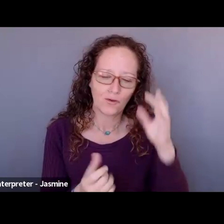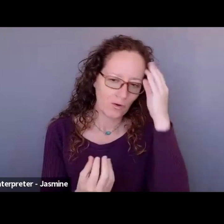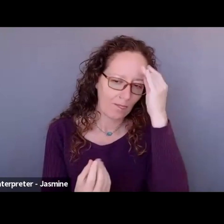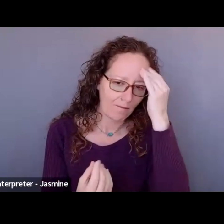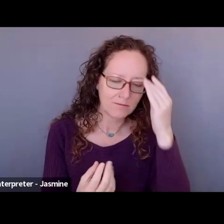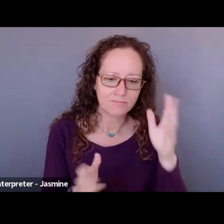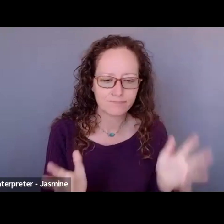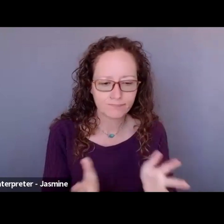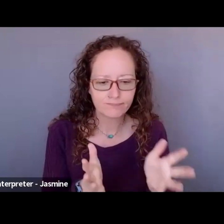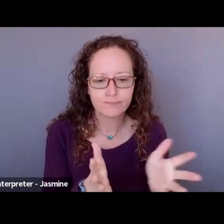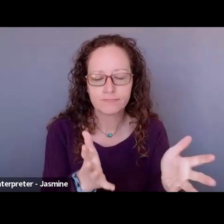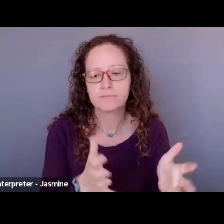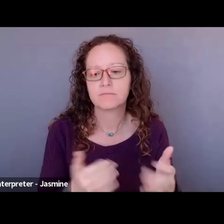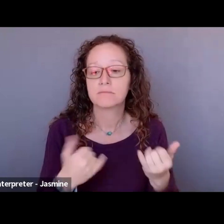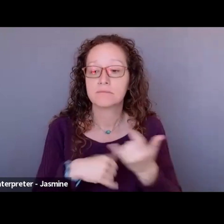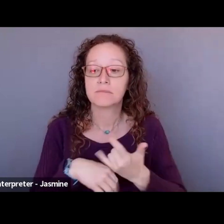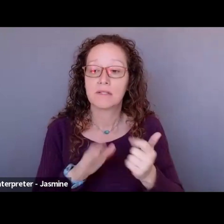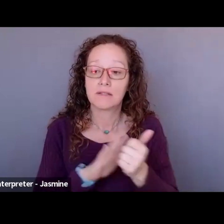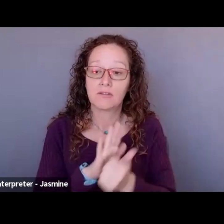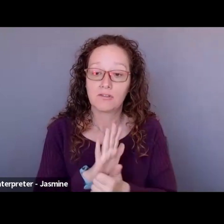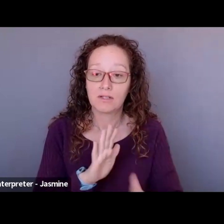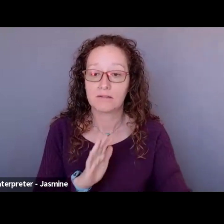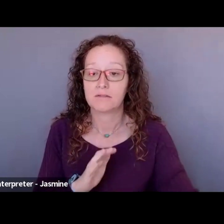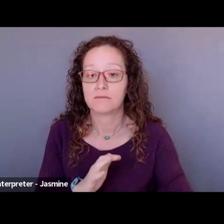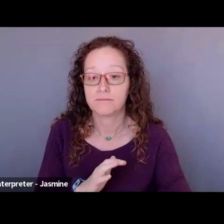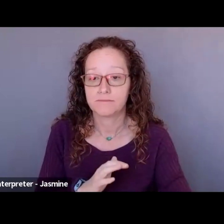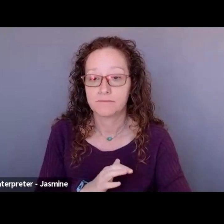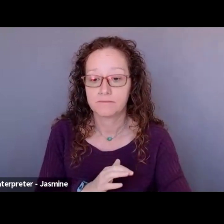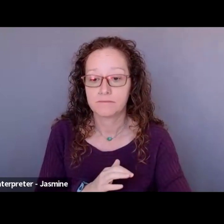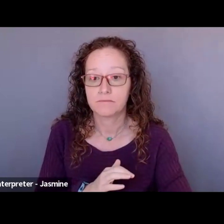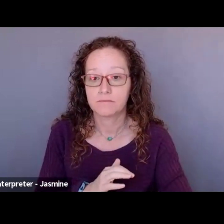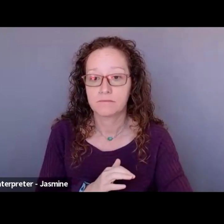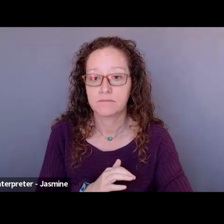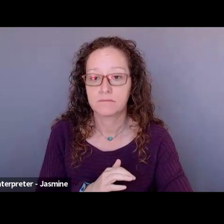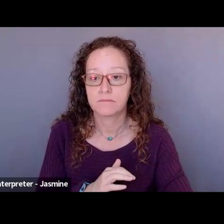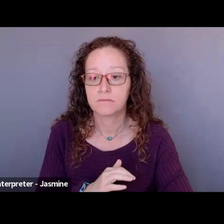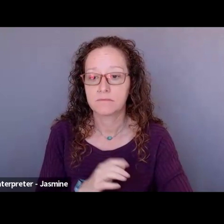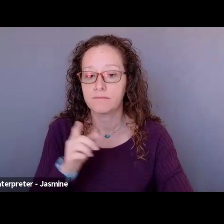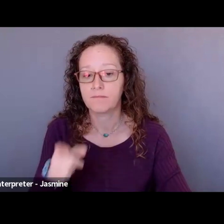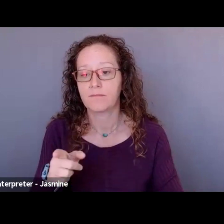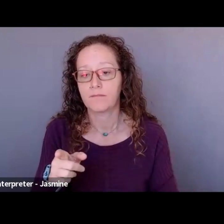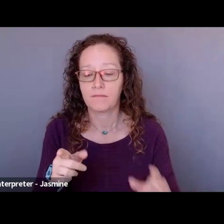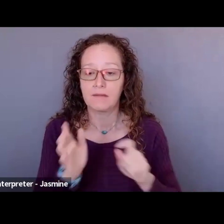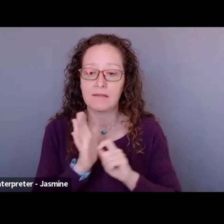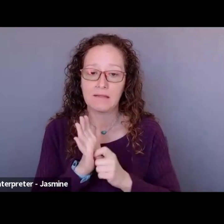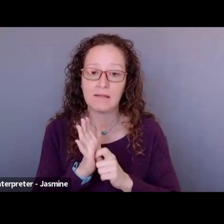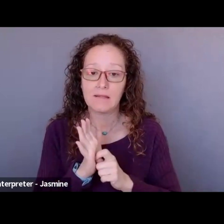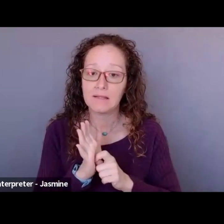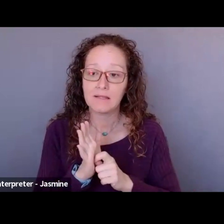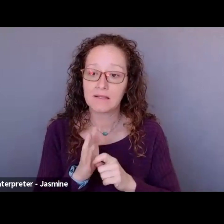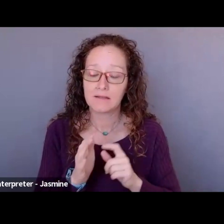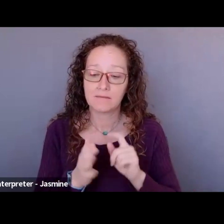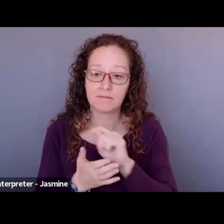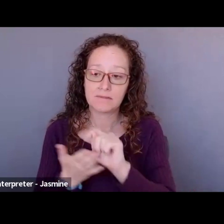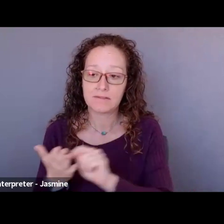today's agenda. Let me see if I can move this out of the way a little bit. But key stages of successful grant proposals,